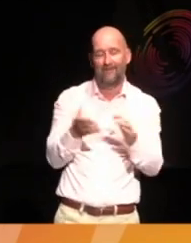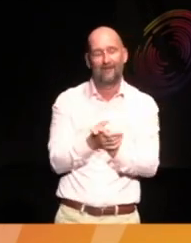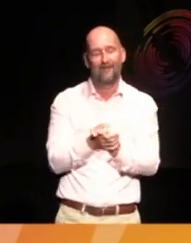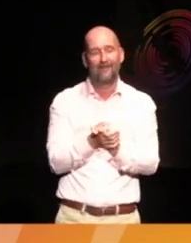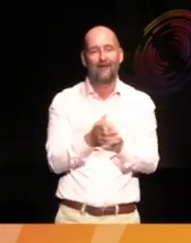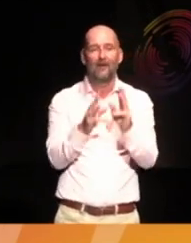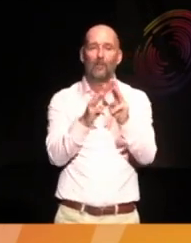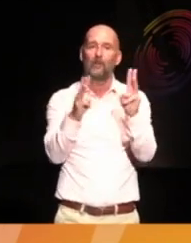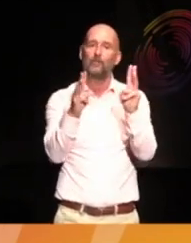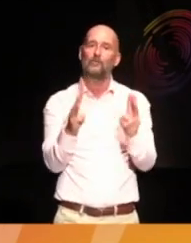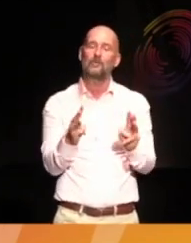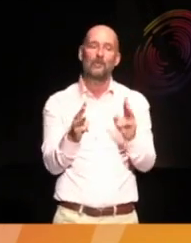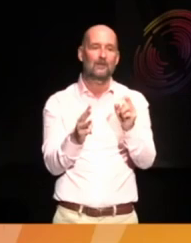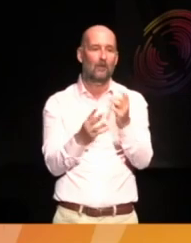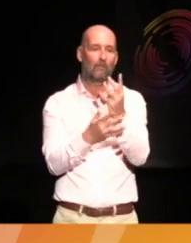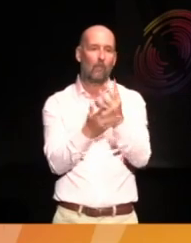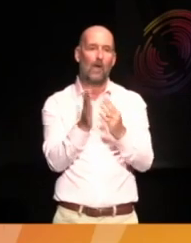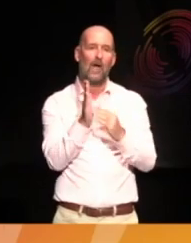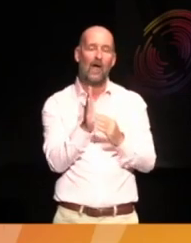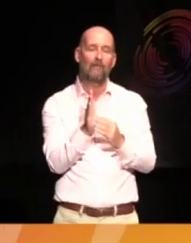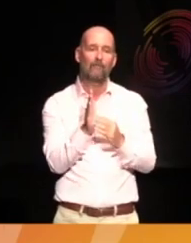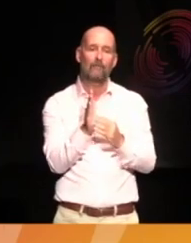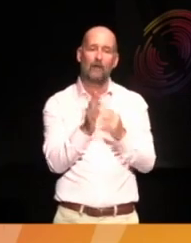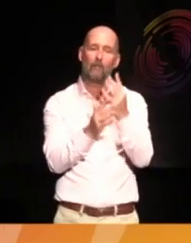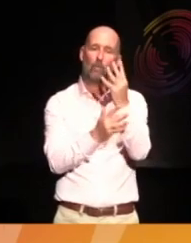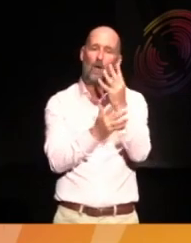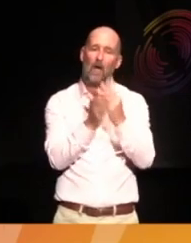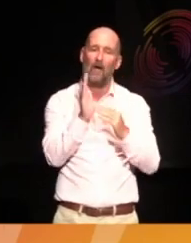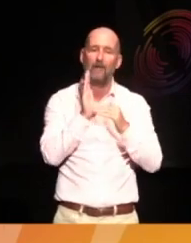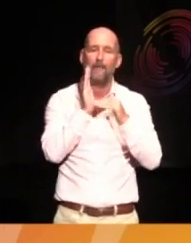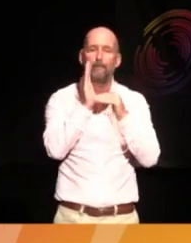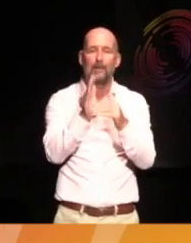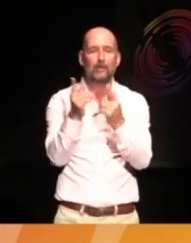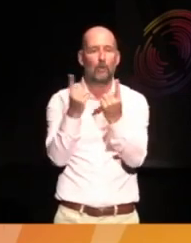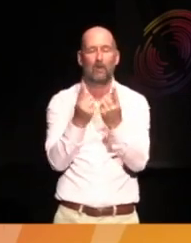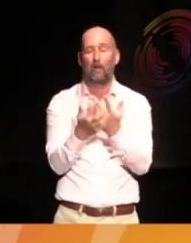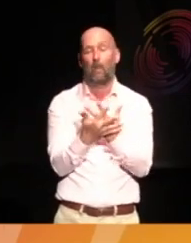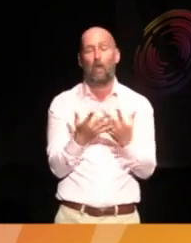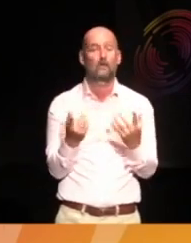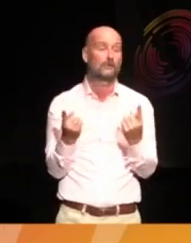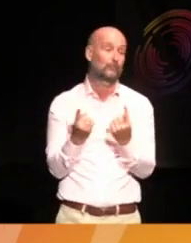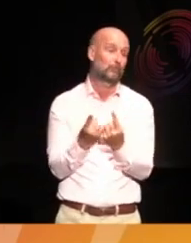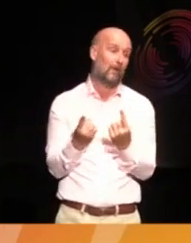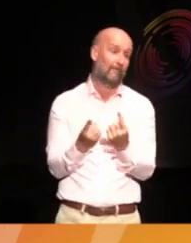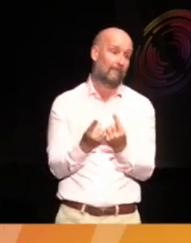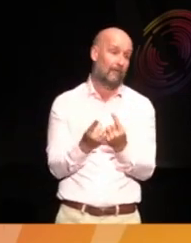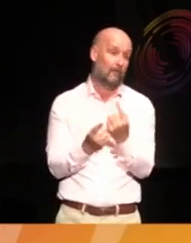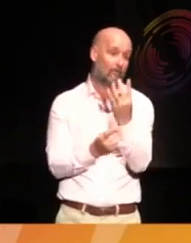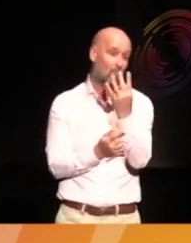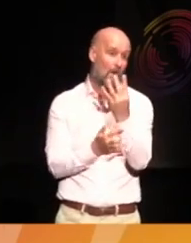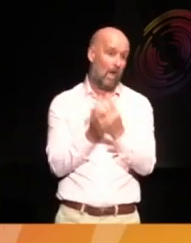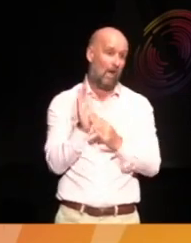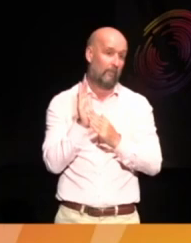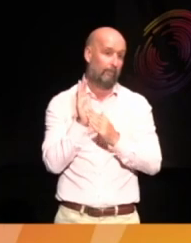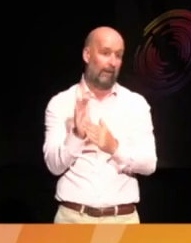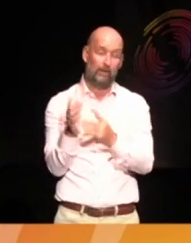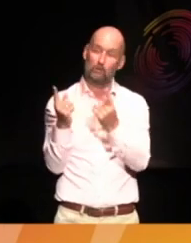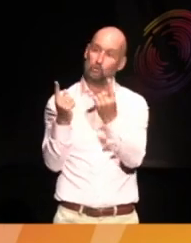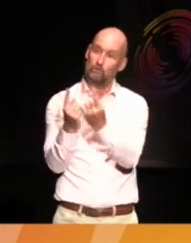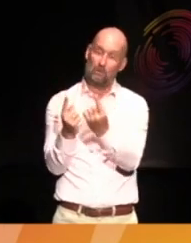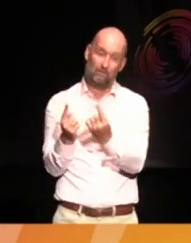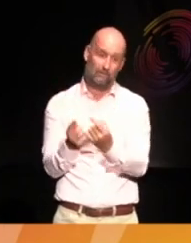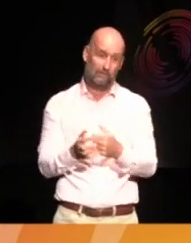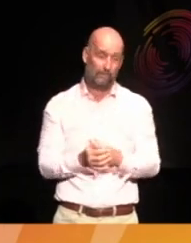museum I run's got four and a half million objects. We've got a lot of stuff. So, you know, actually, this